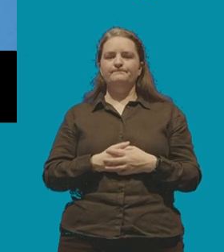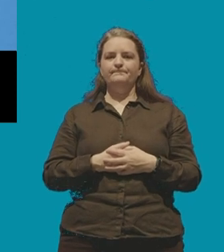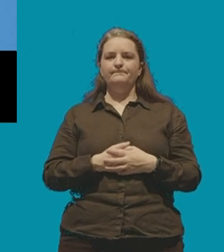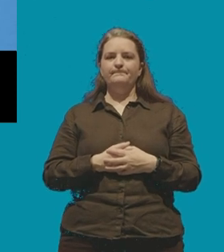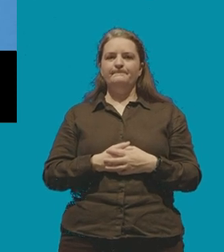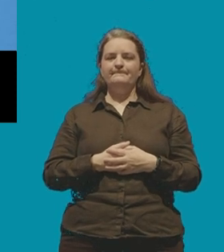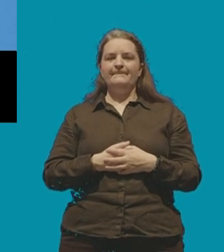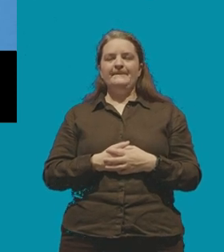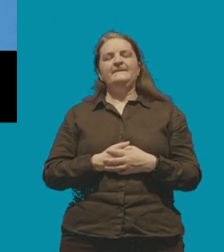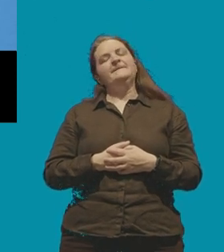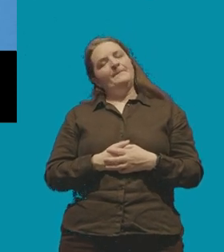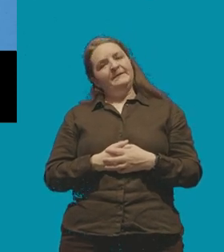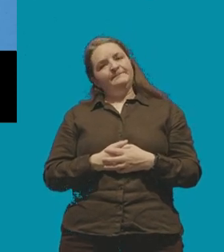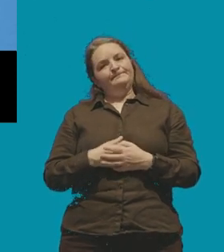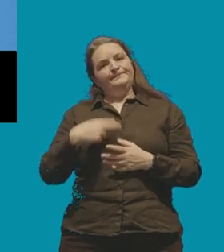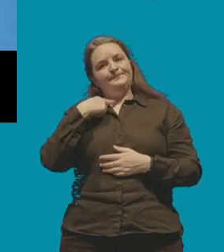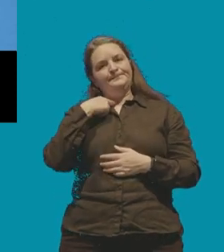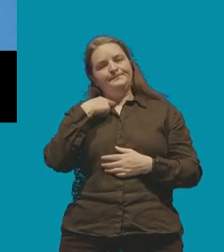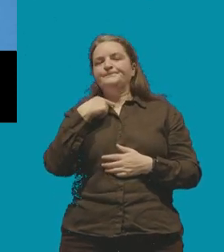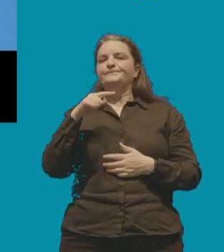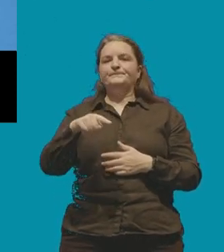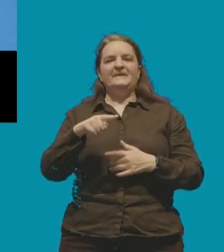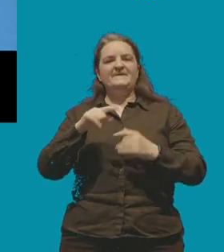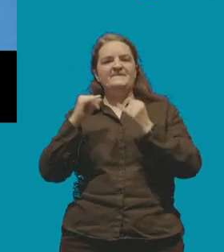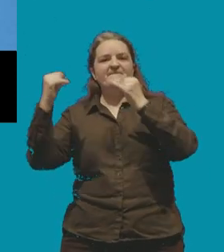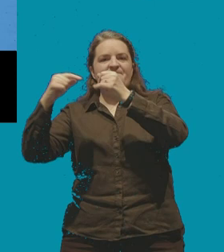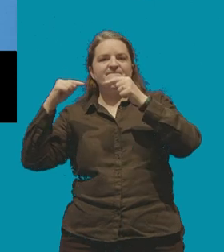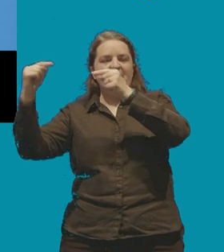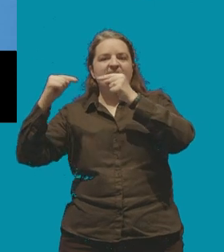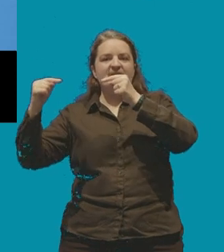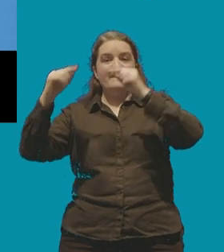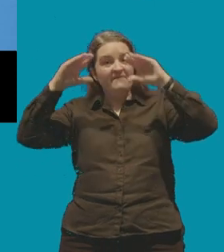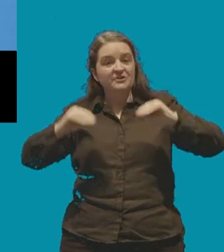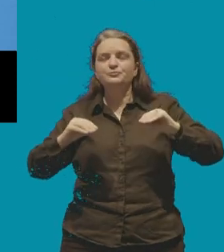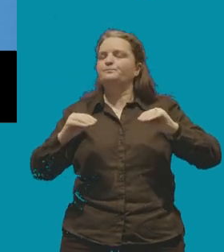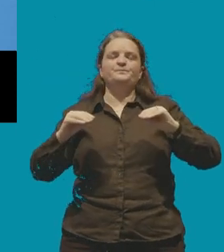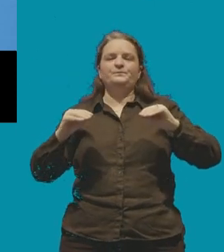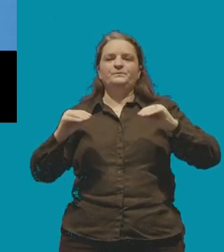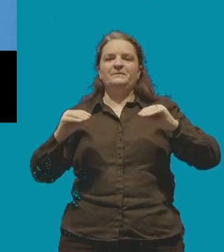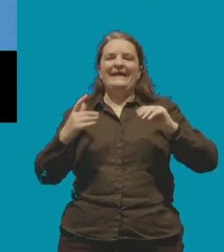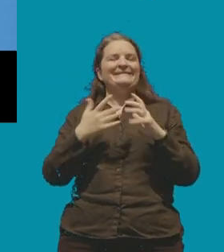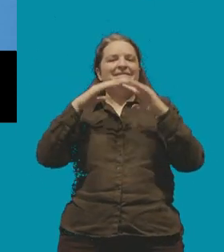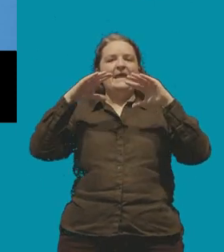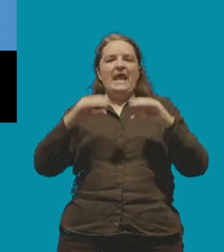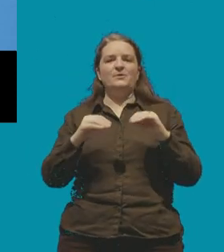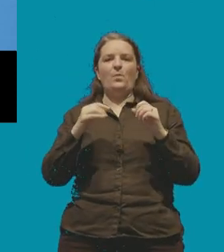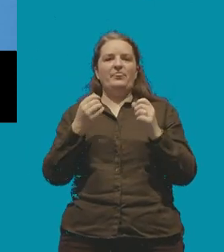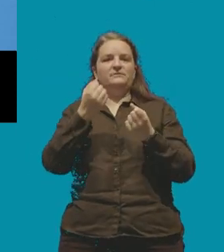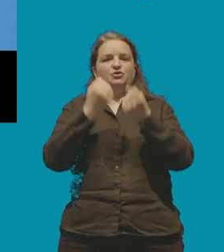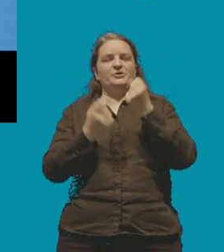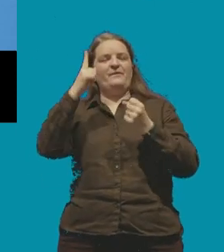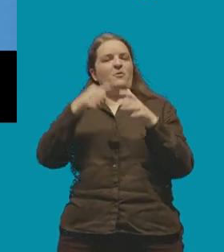but i'm afraid the fight is far from over it doesn't end with the judgment of the supreme court although it obviously should